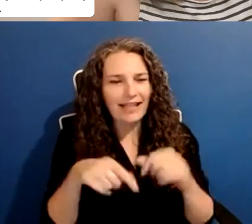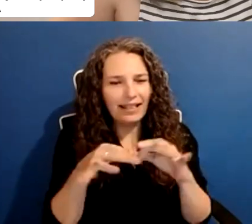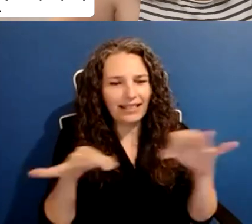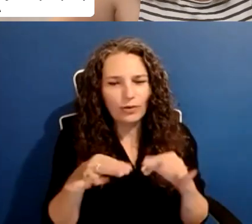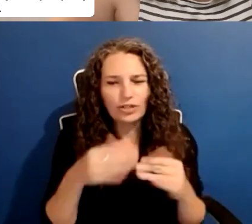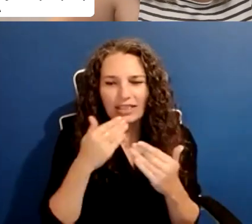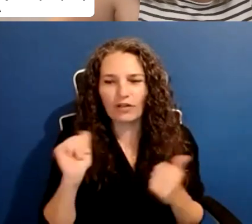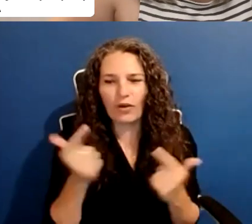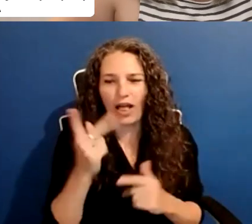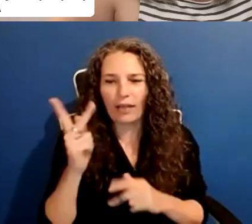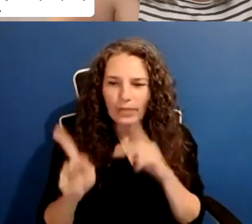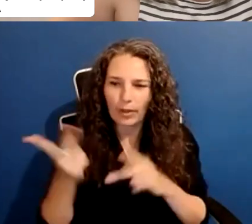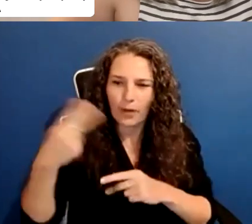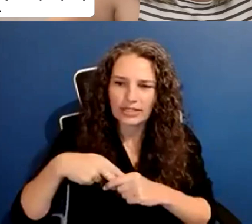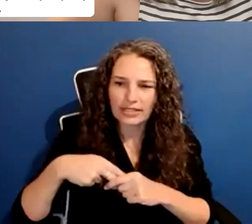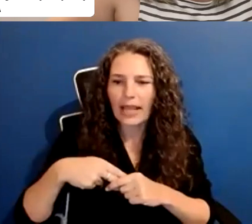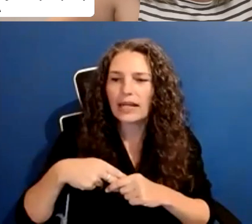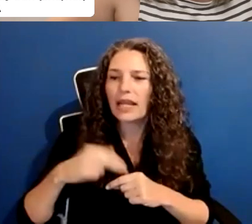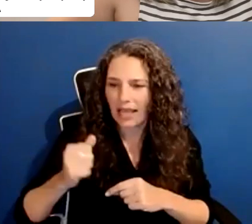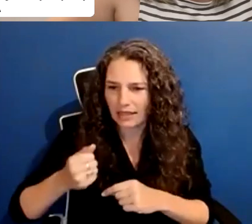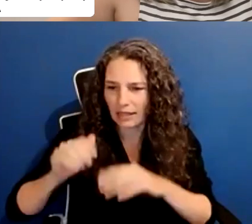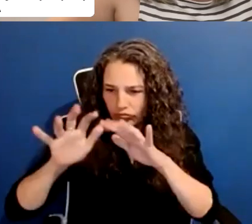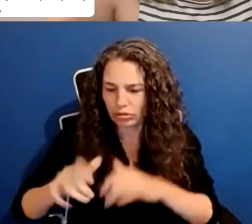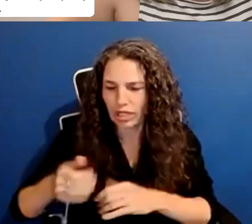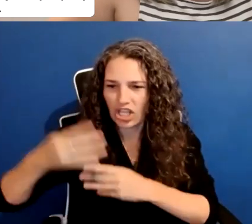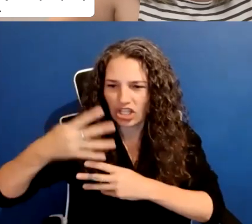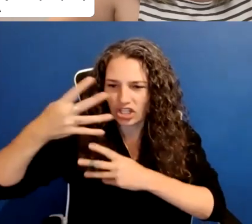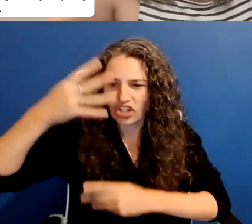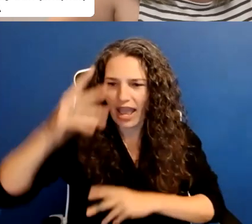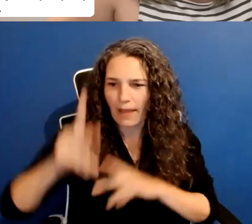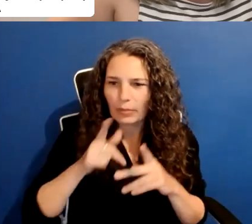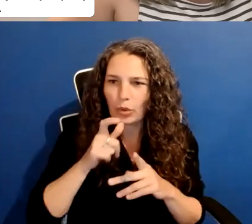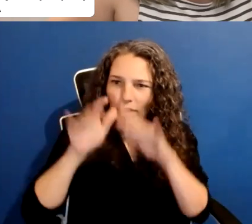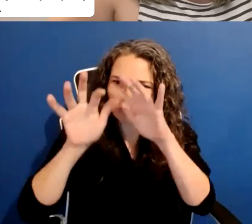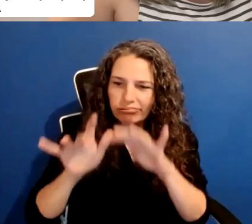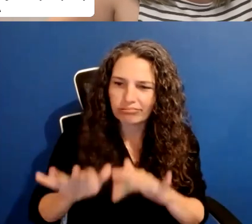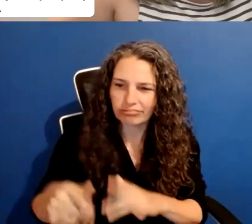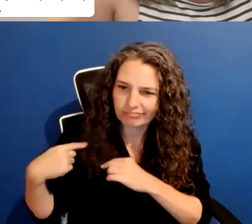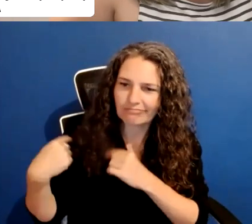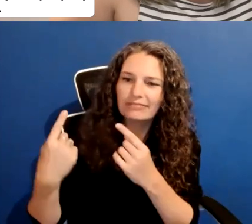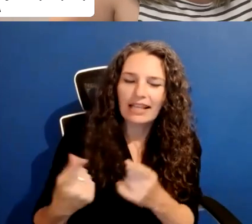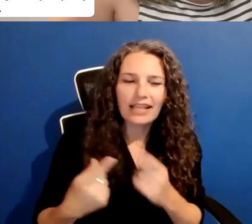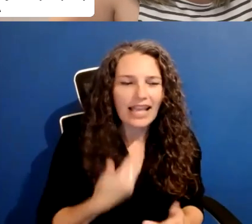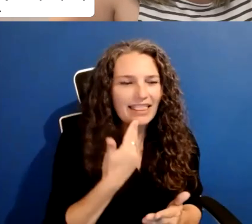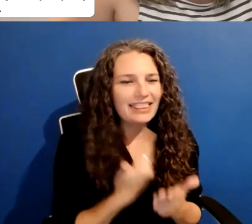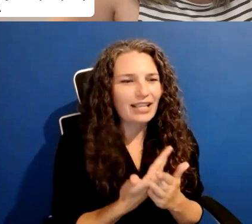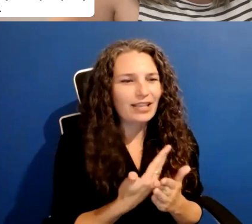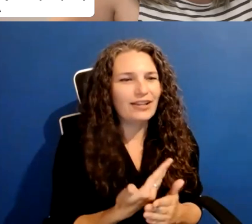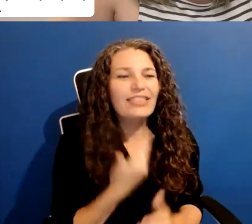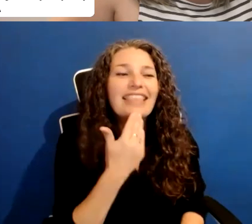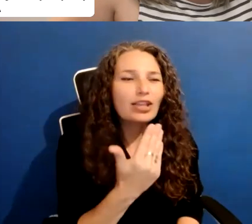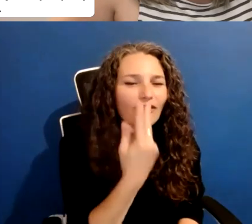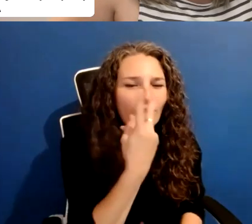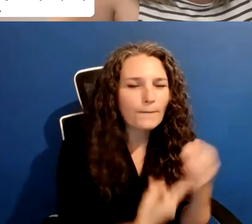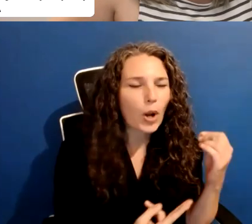chat, um, who has stayed with us. Um, and thank you to my co-conspirators, Gabriela and